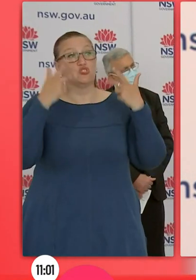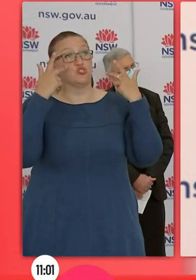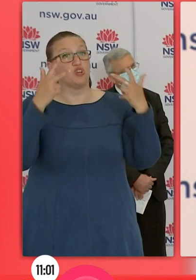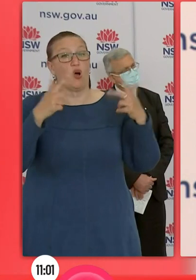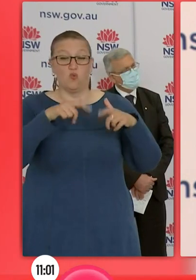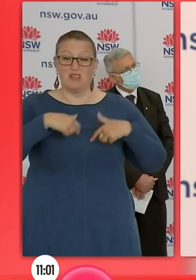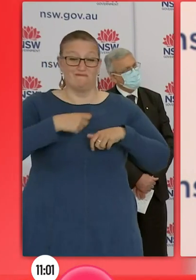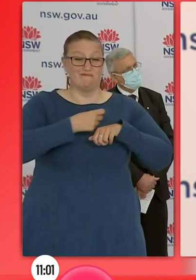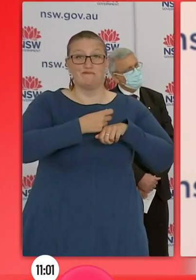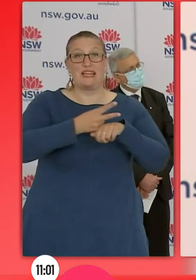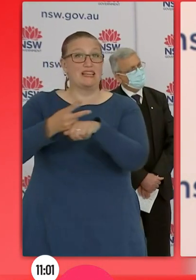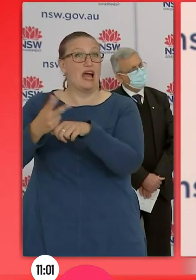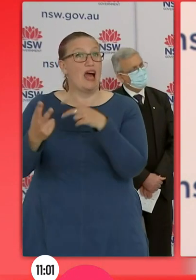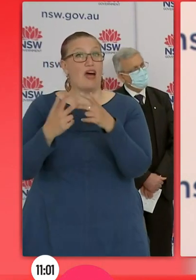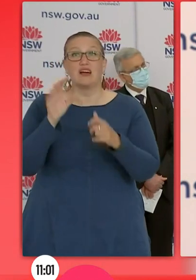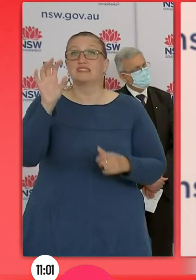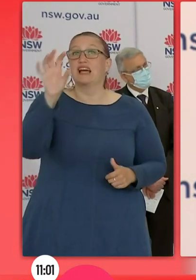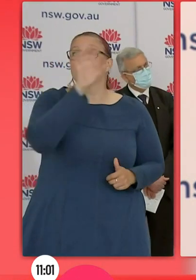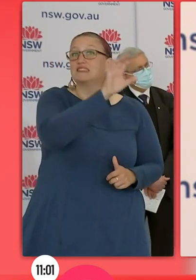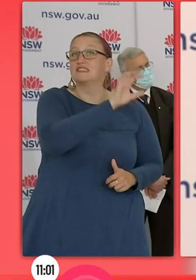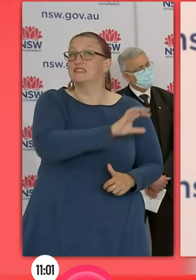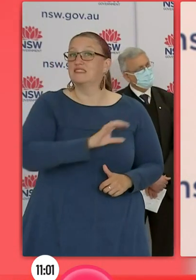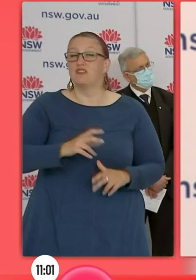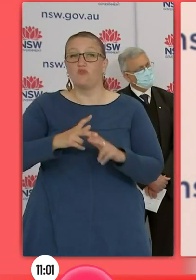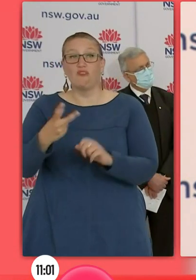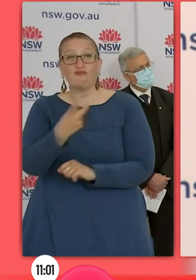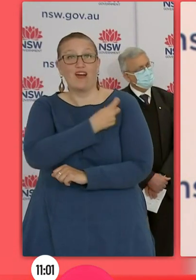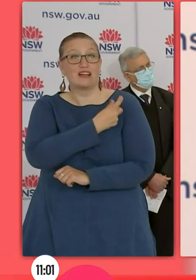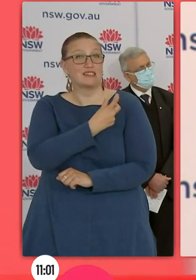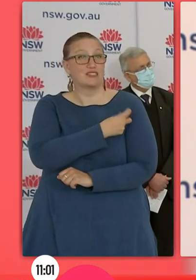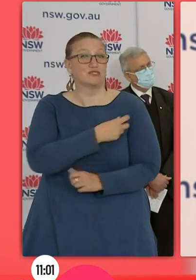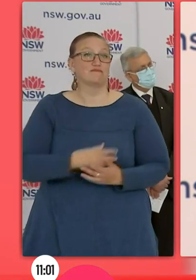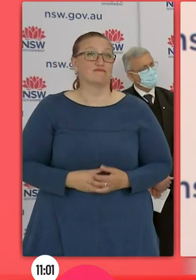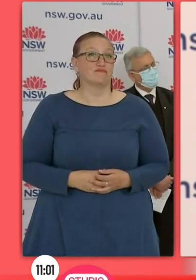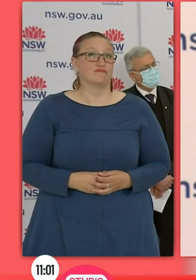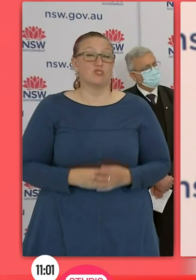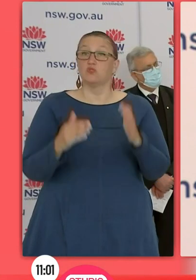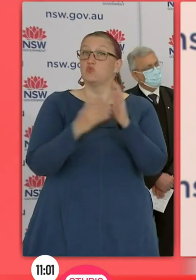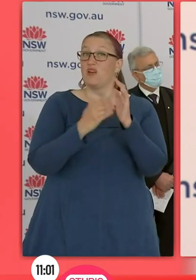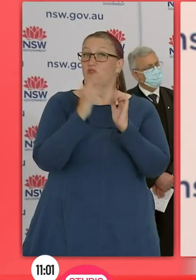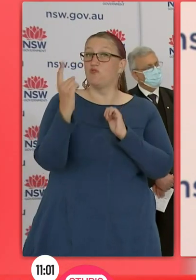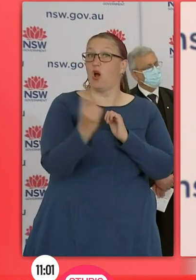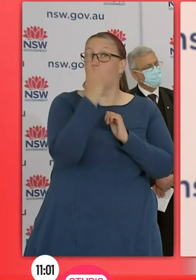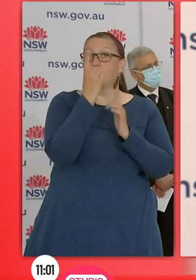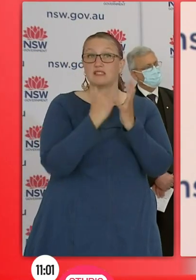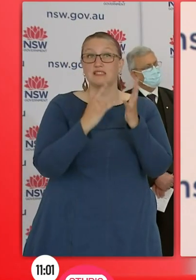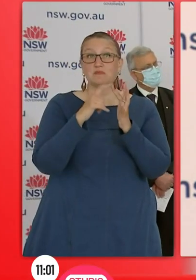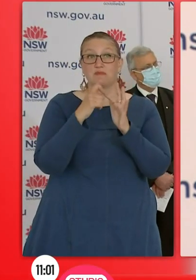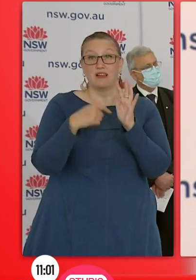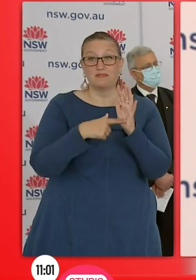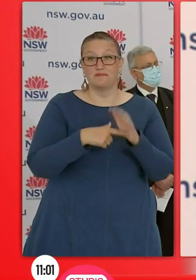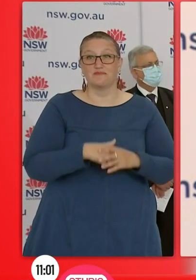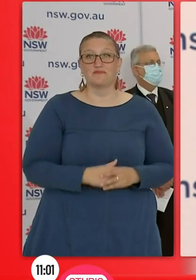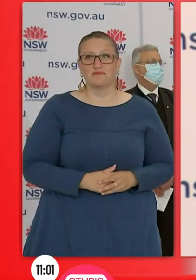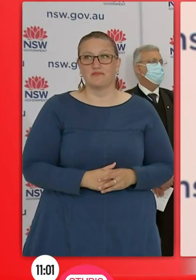remind everybody that September is the month when we're asking everybody to get ready. Get vaccinated if you're an individual and if you're a business